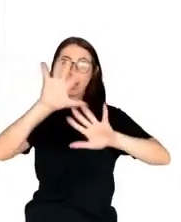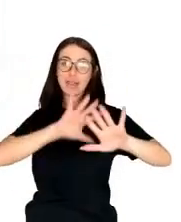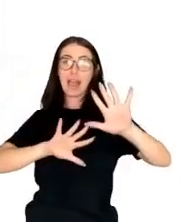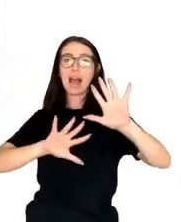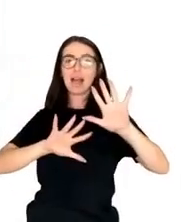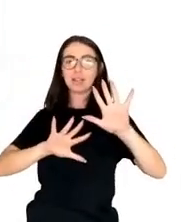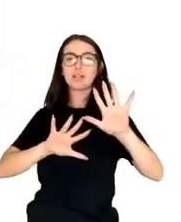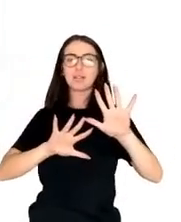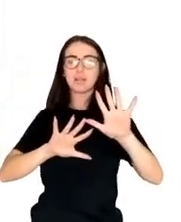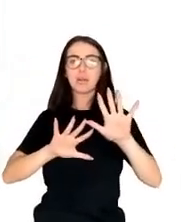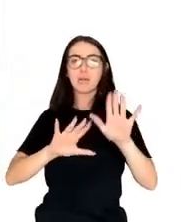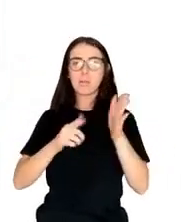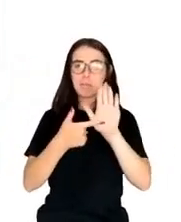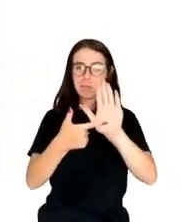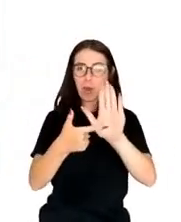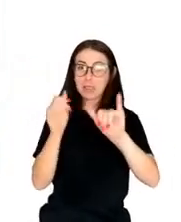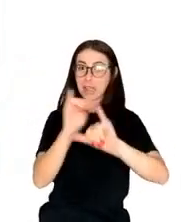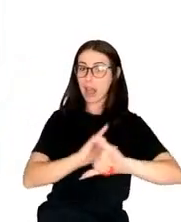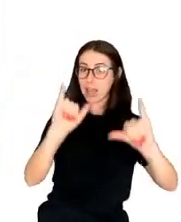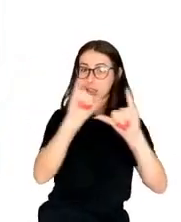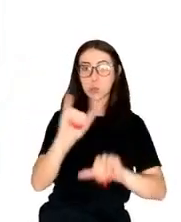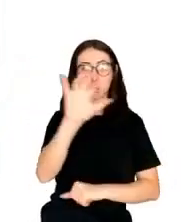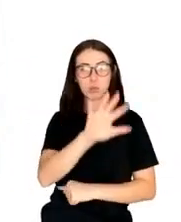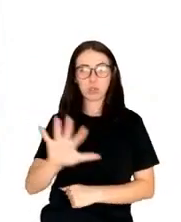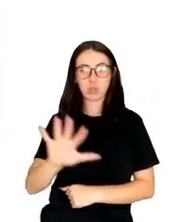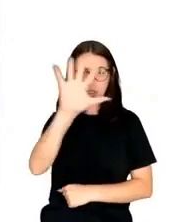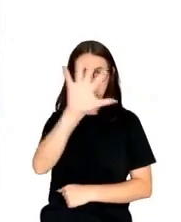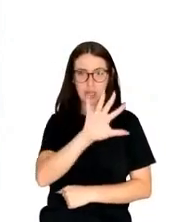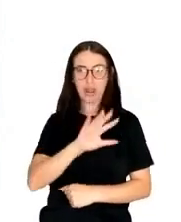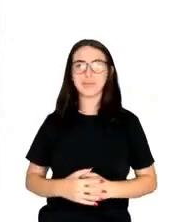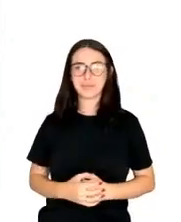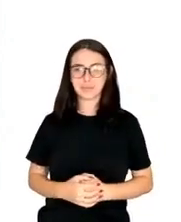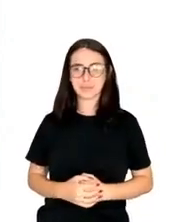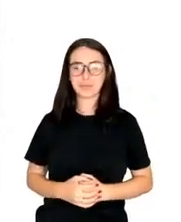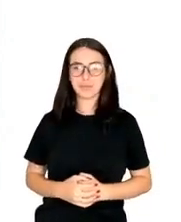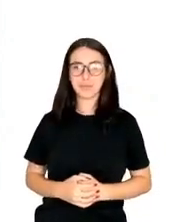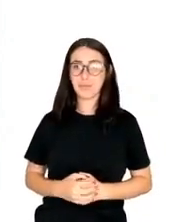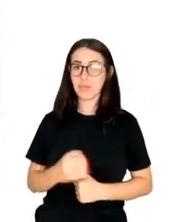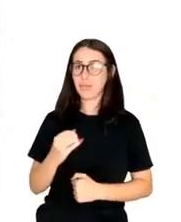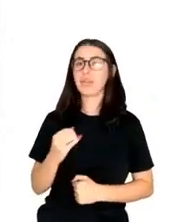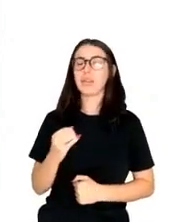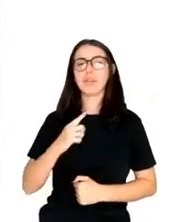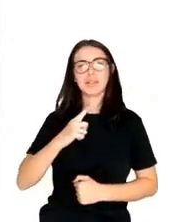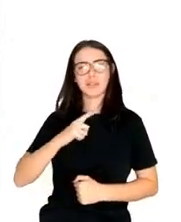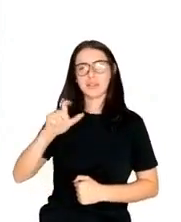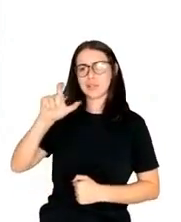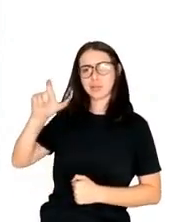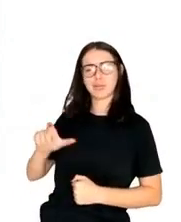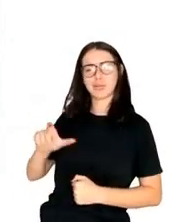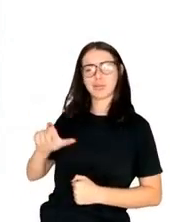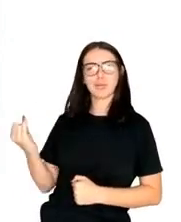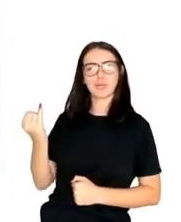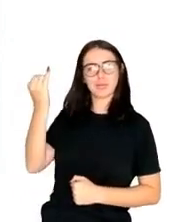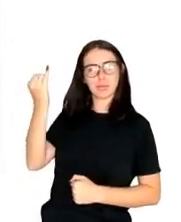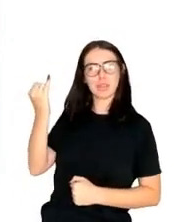This very important executive I was talking to kind of looked off in the distance as I was saying this and